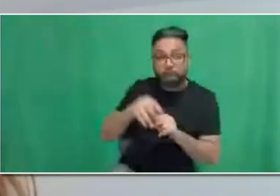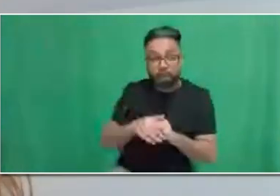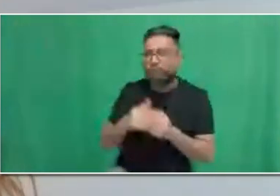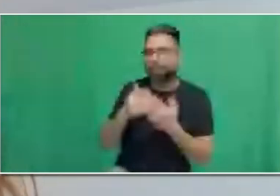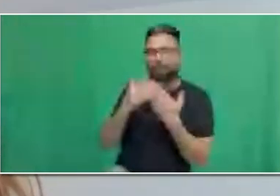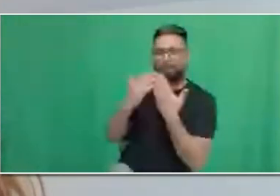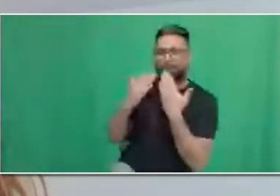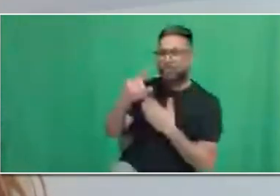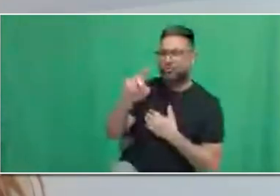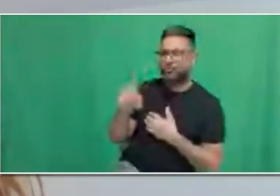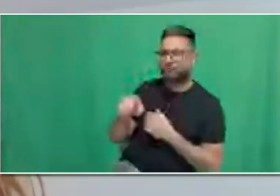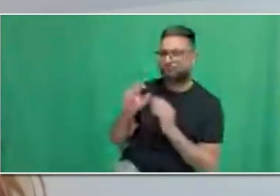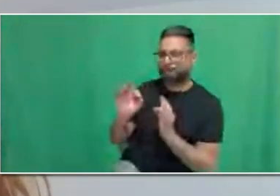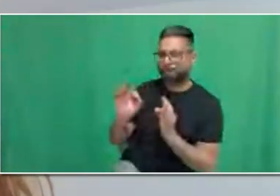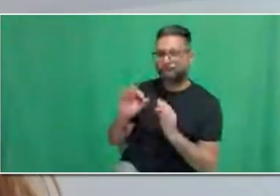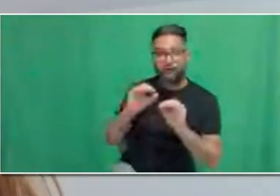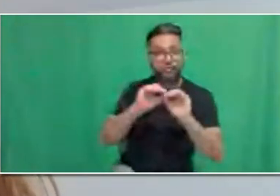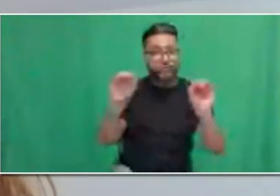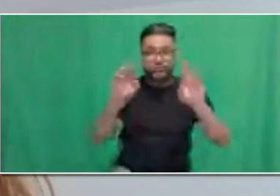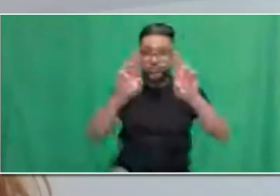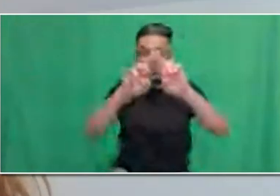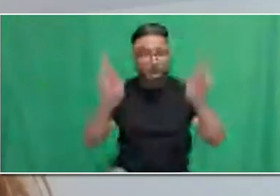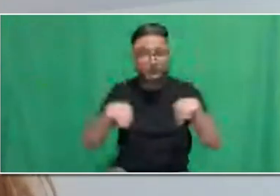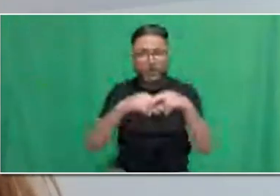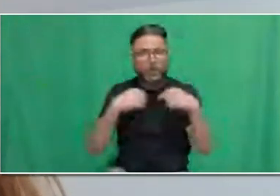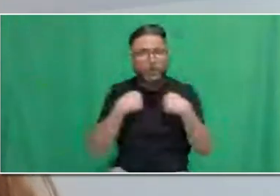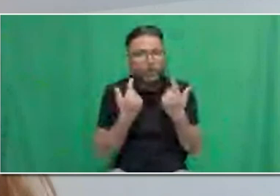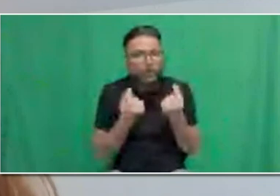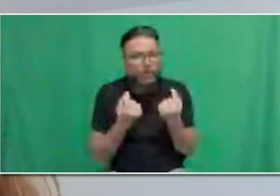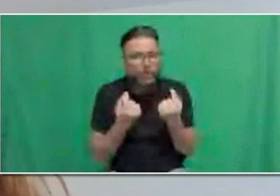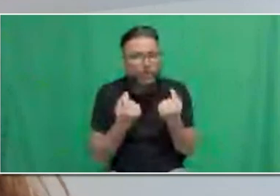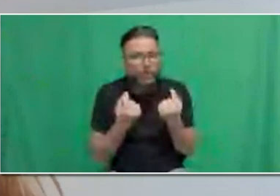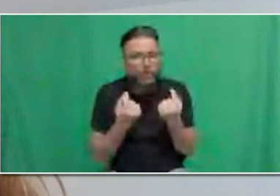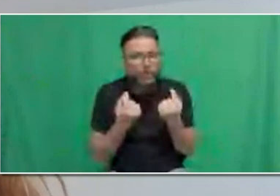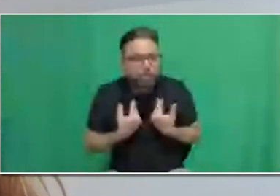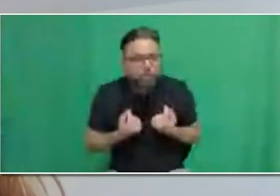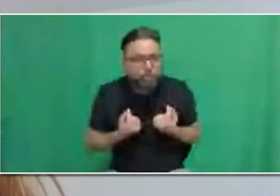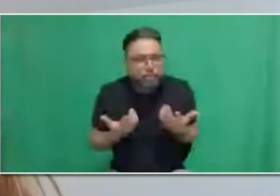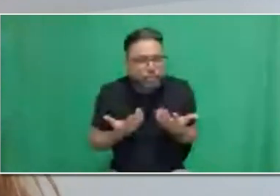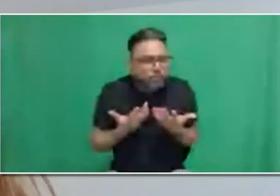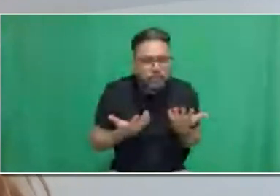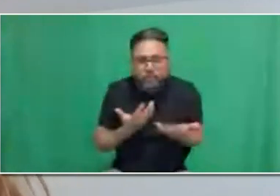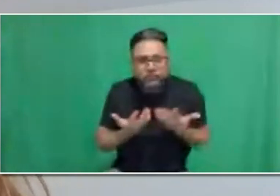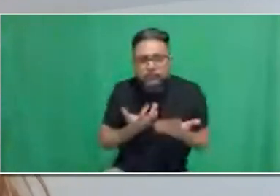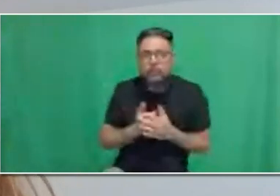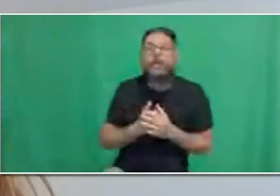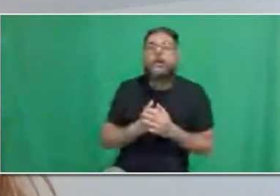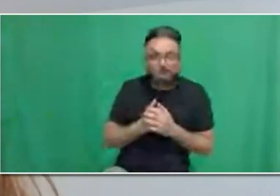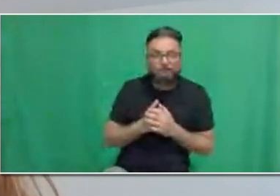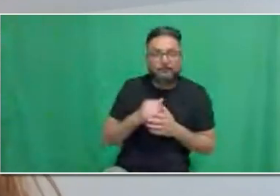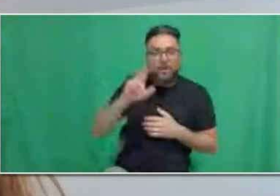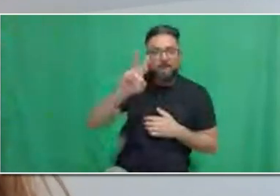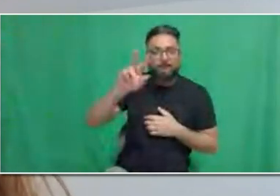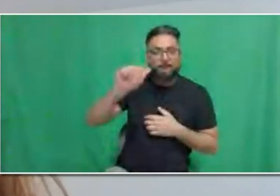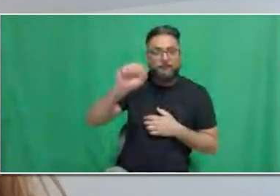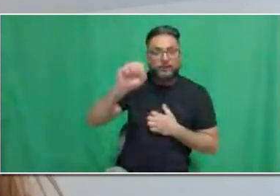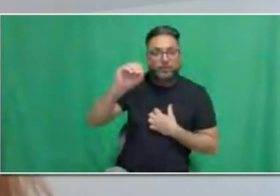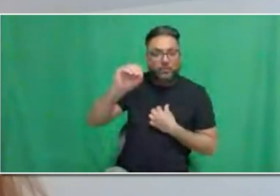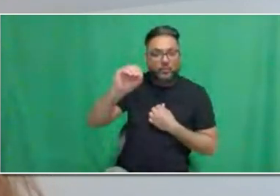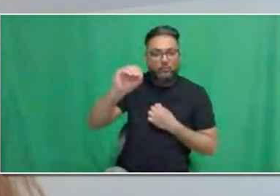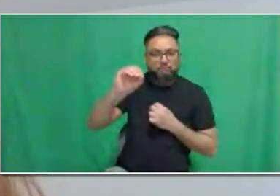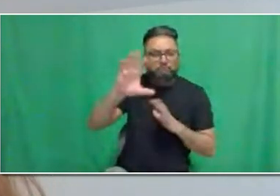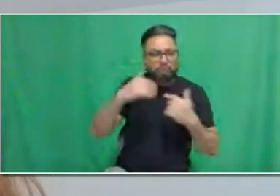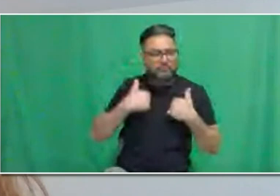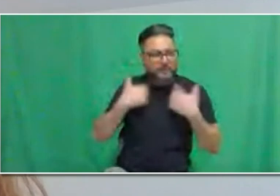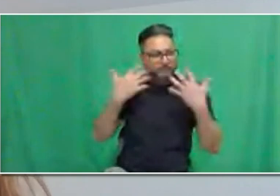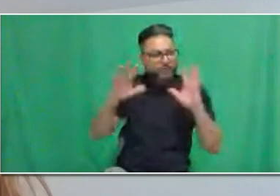Yeah, for sure. I think I had answered this in a previous question, but definitely you can connect with your local outreach